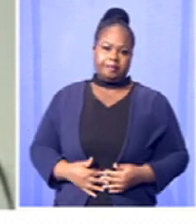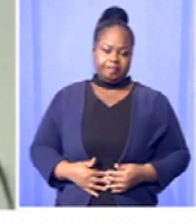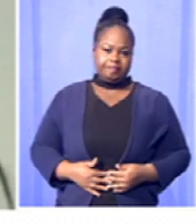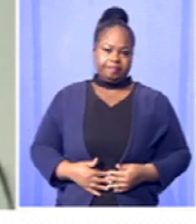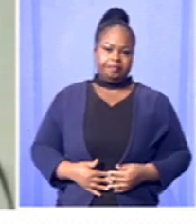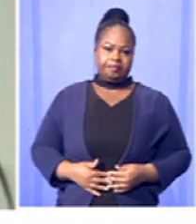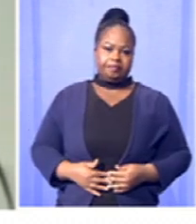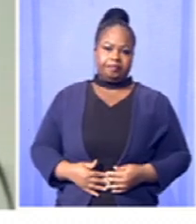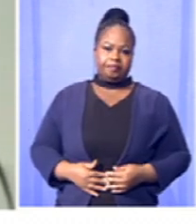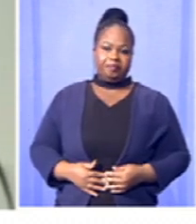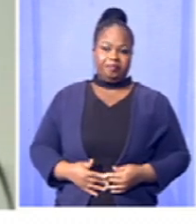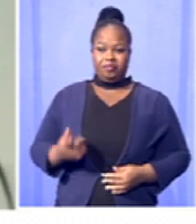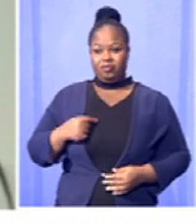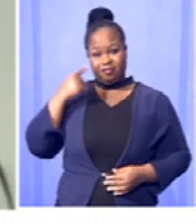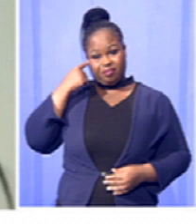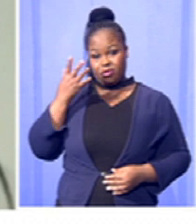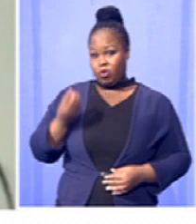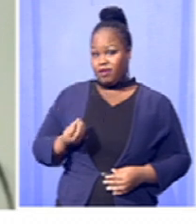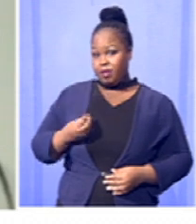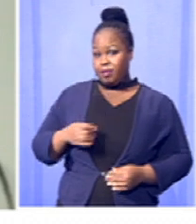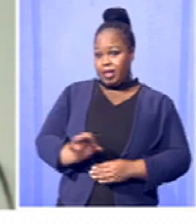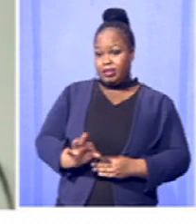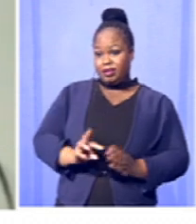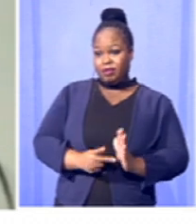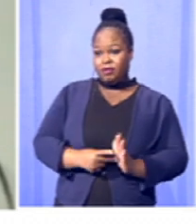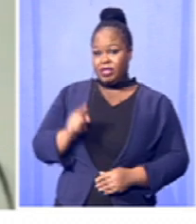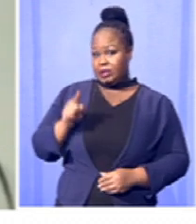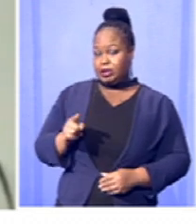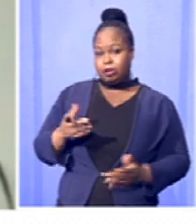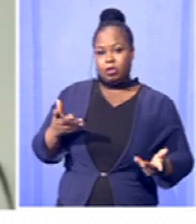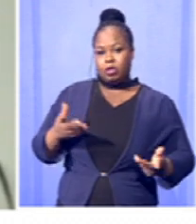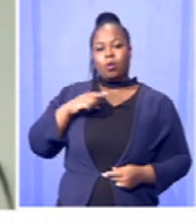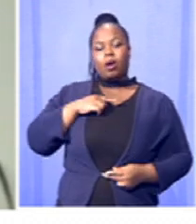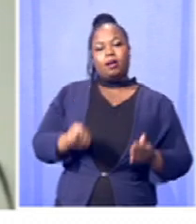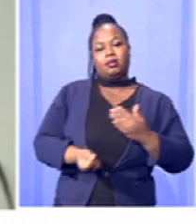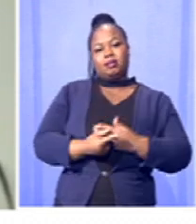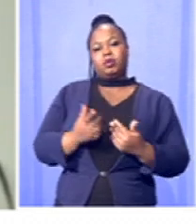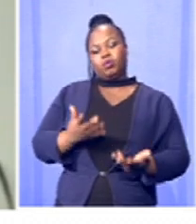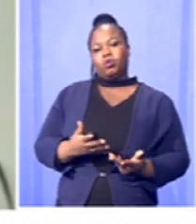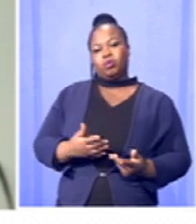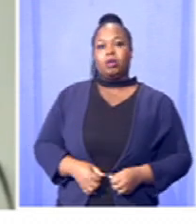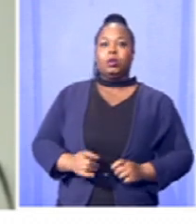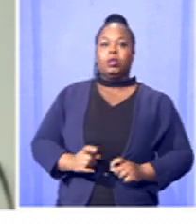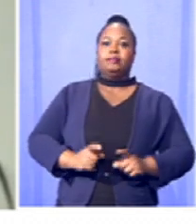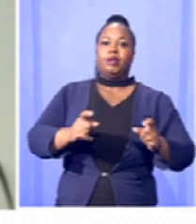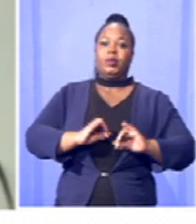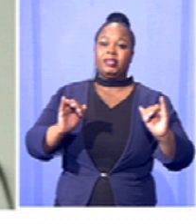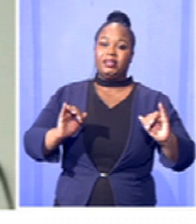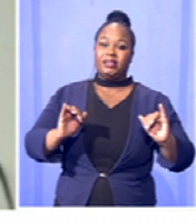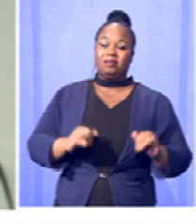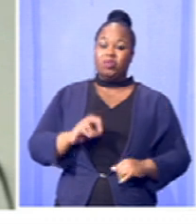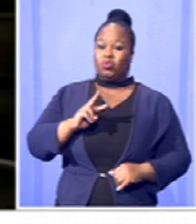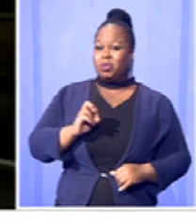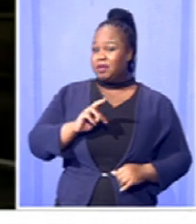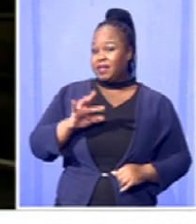So is there a plan for this transition which is happening and will accelerate after